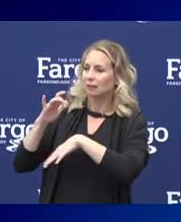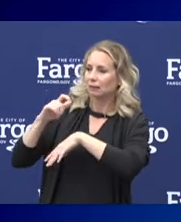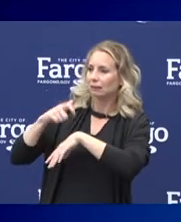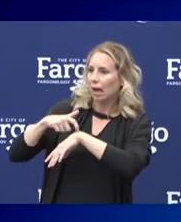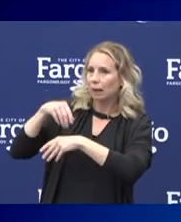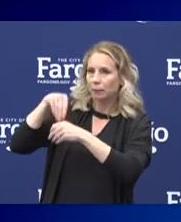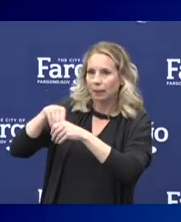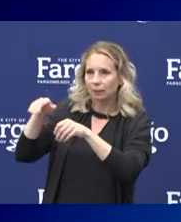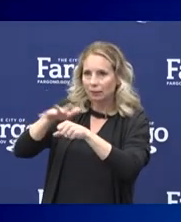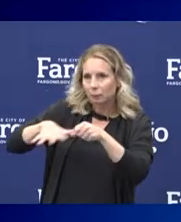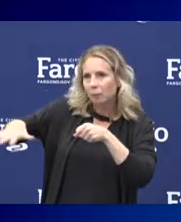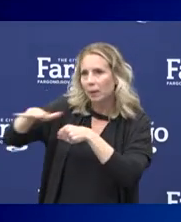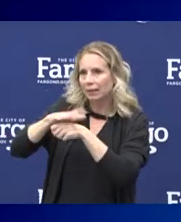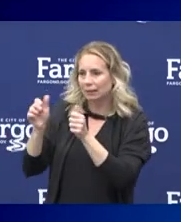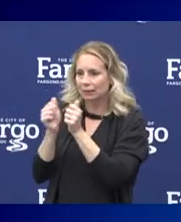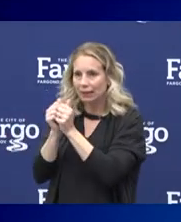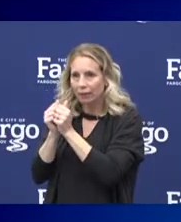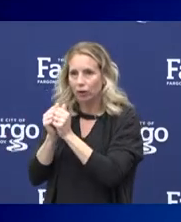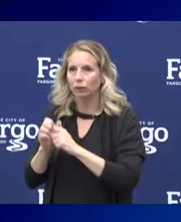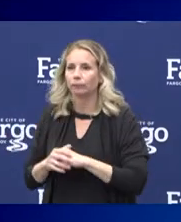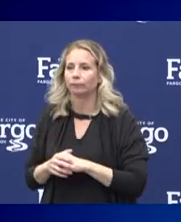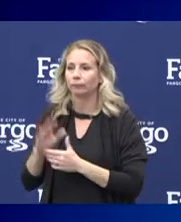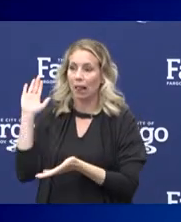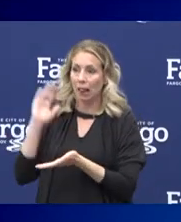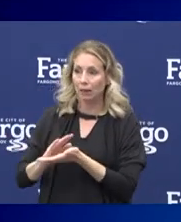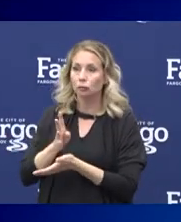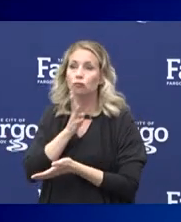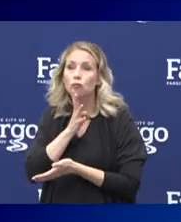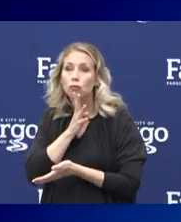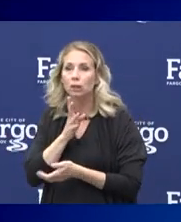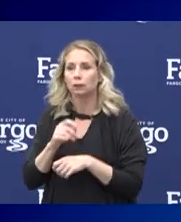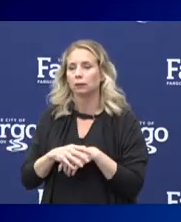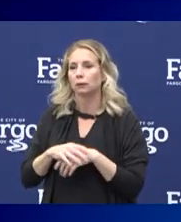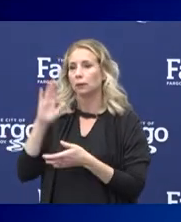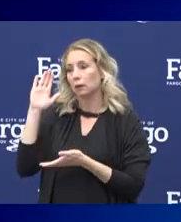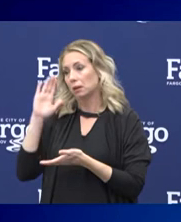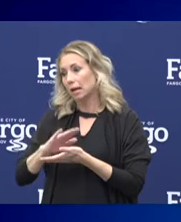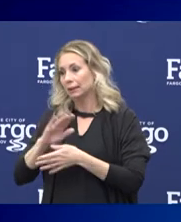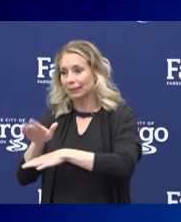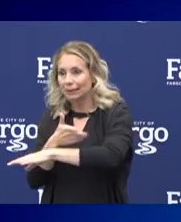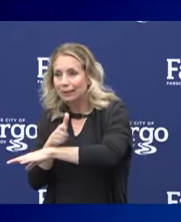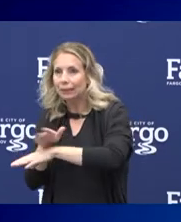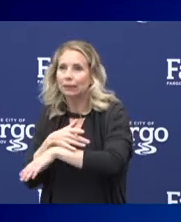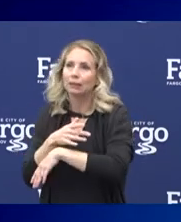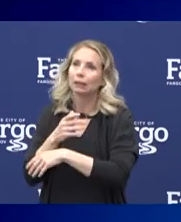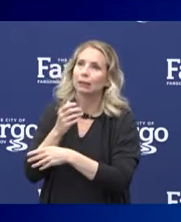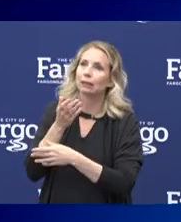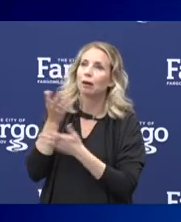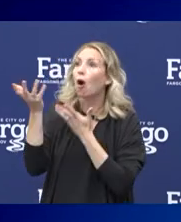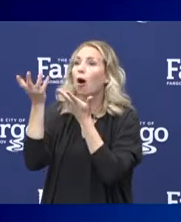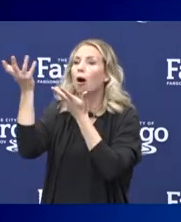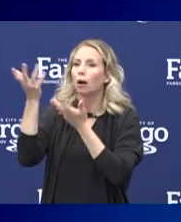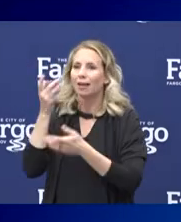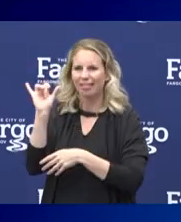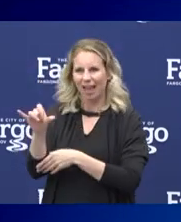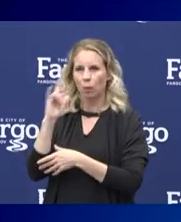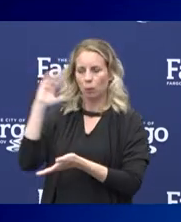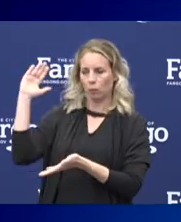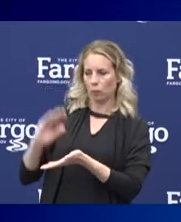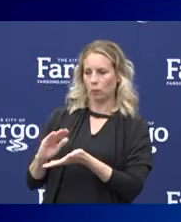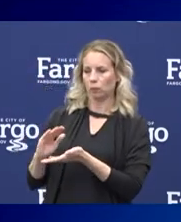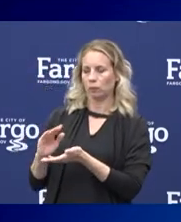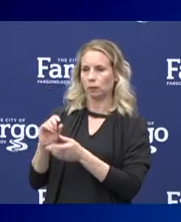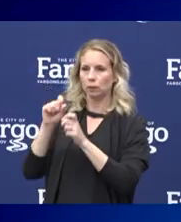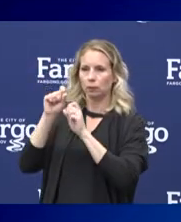and then less talking, less singing, those sorts of things will decrease respiratory droplets and obviously fewer